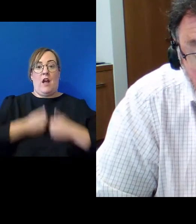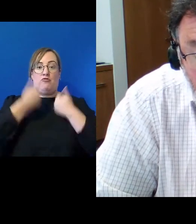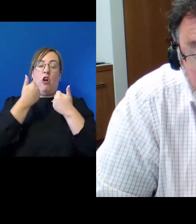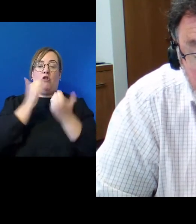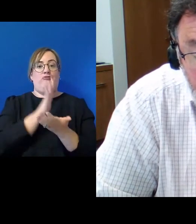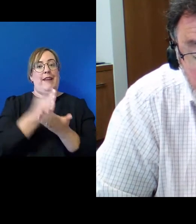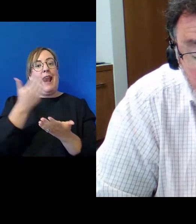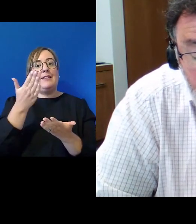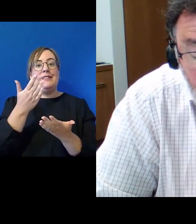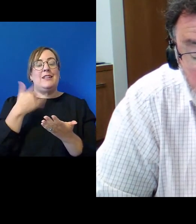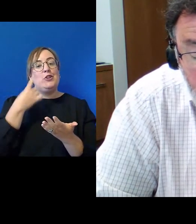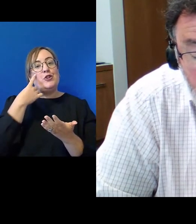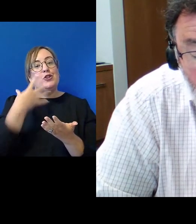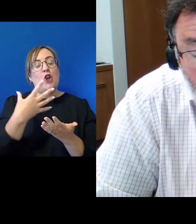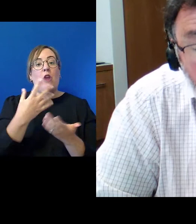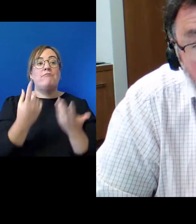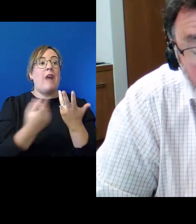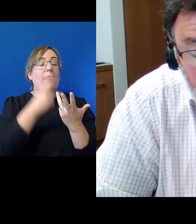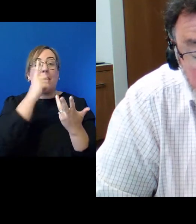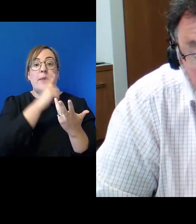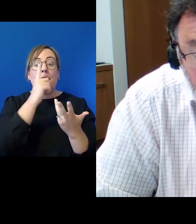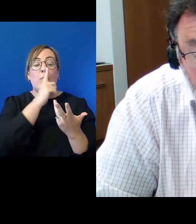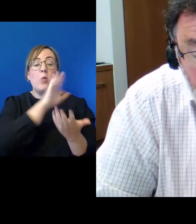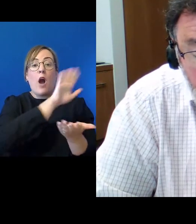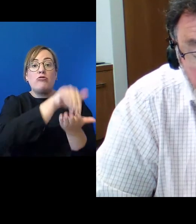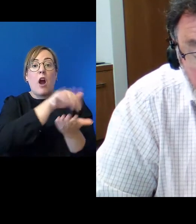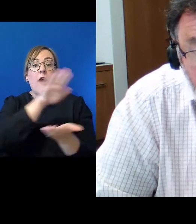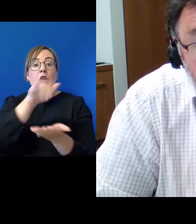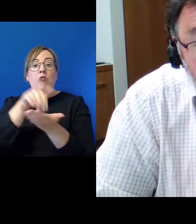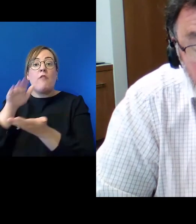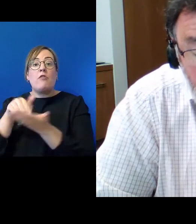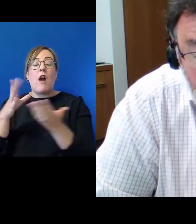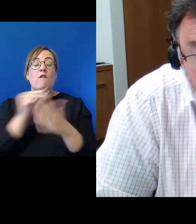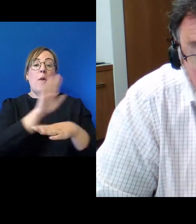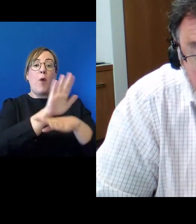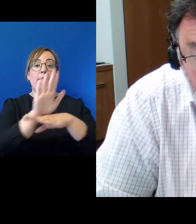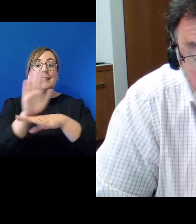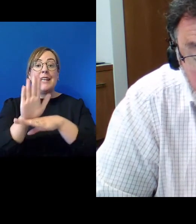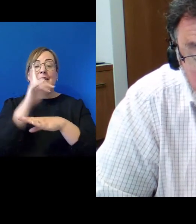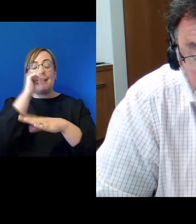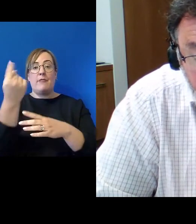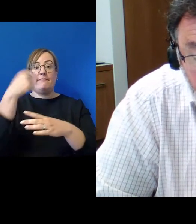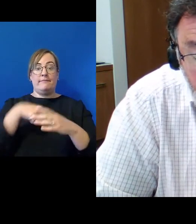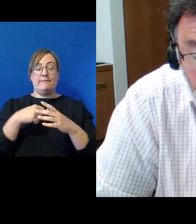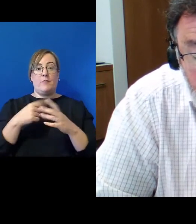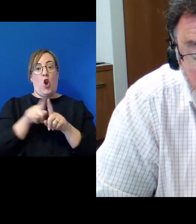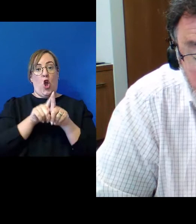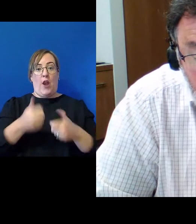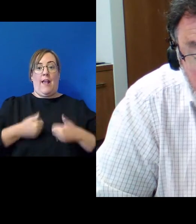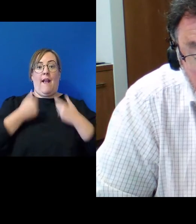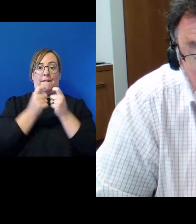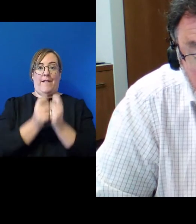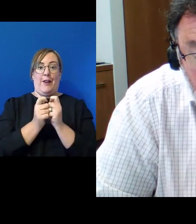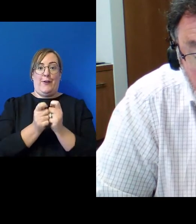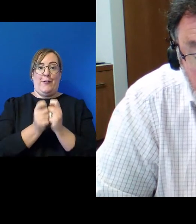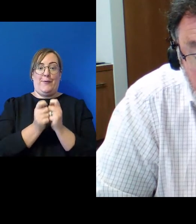pull later immigrant cultures into orbit around its vision, its values and expectations. A nation